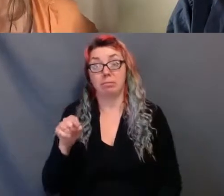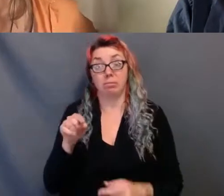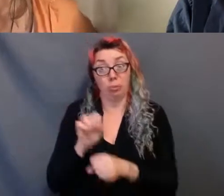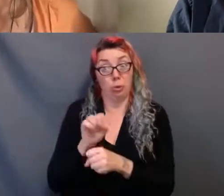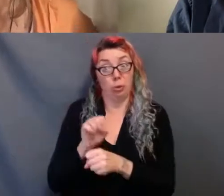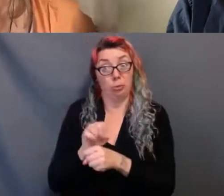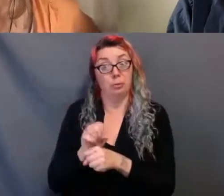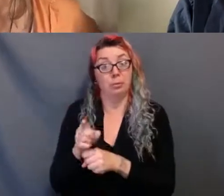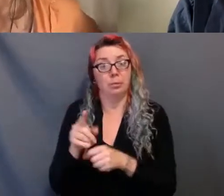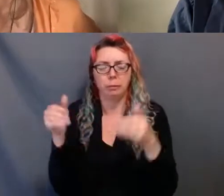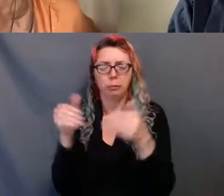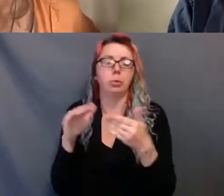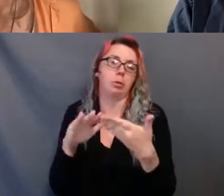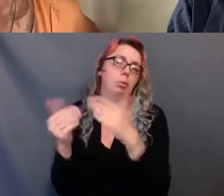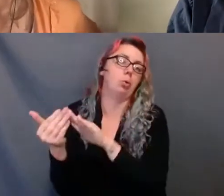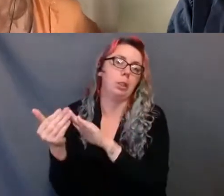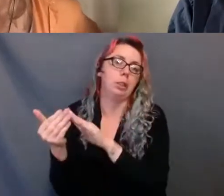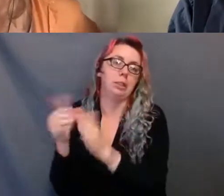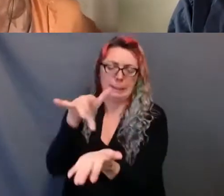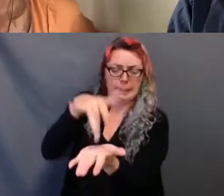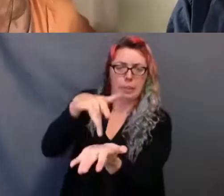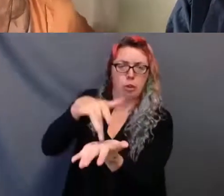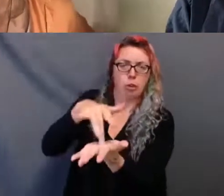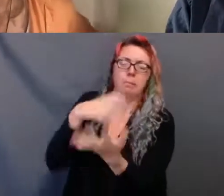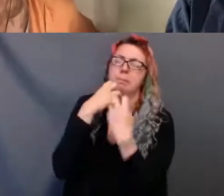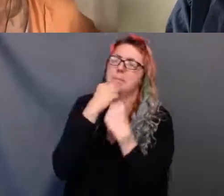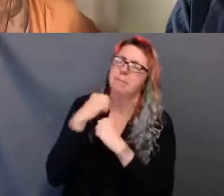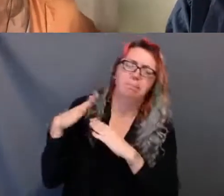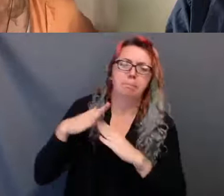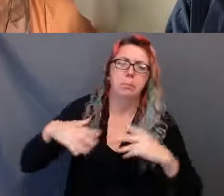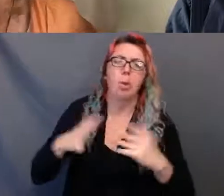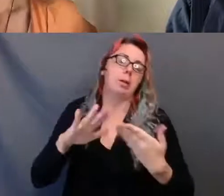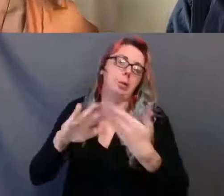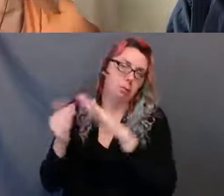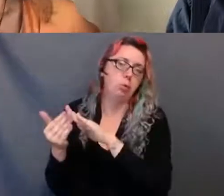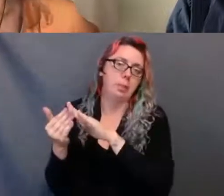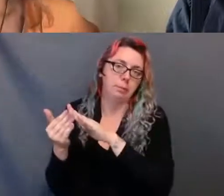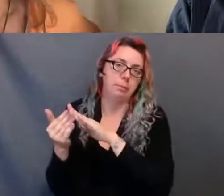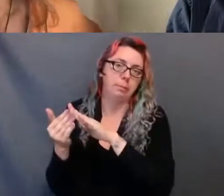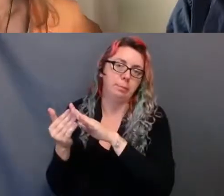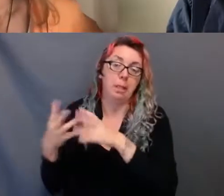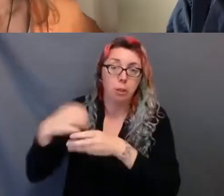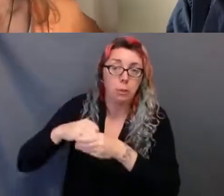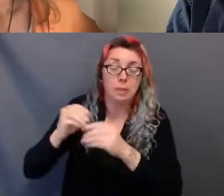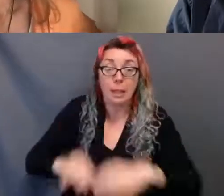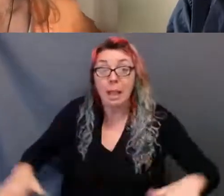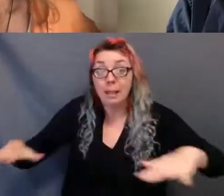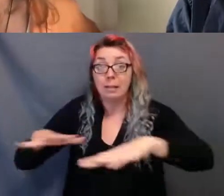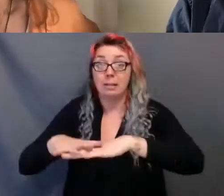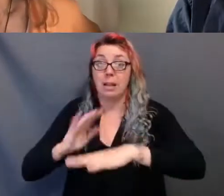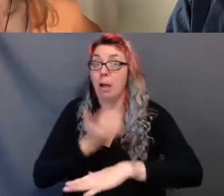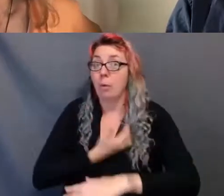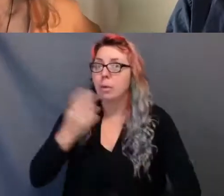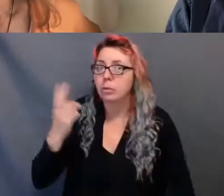outside of it to be drawn in through the magic of marketing. It's a process that includes the land and our history on it.